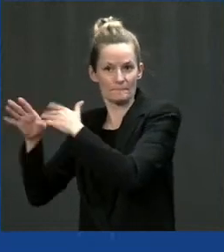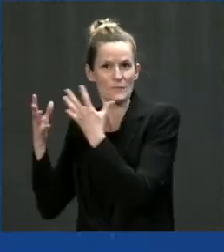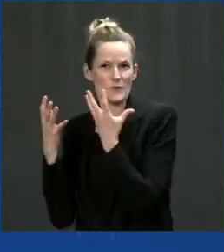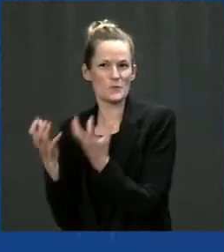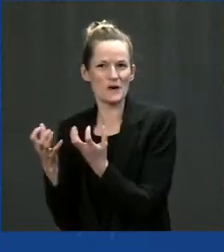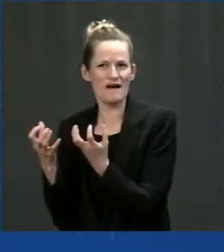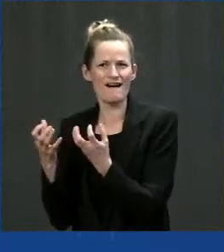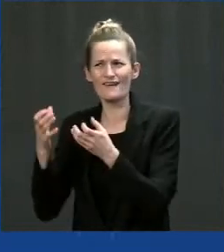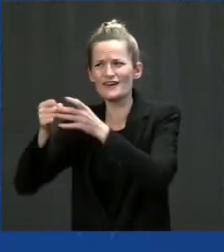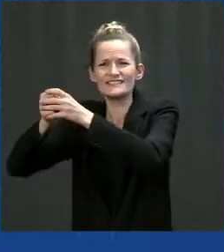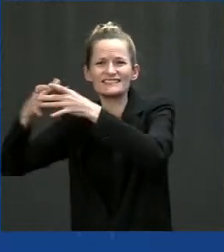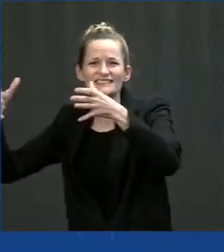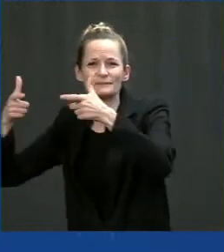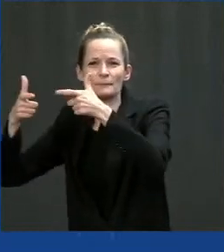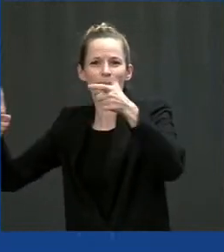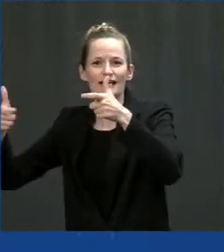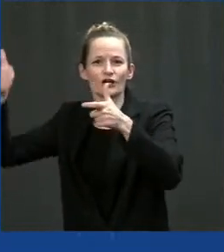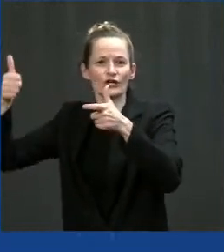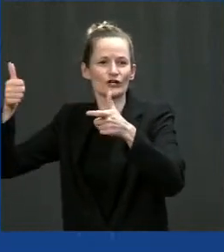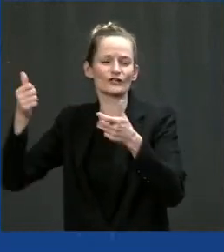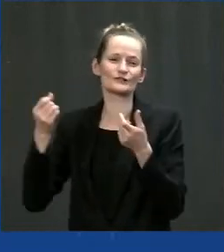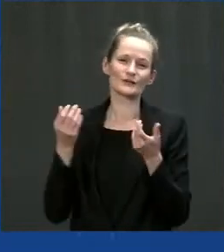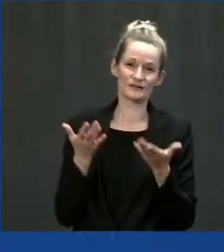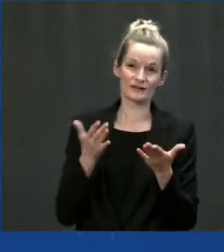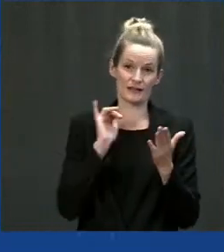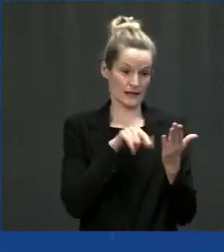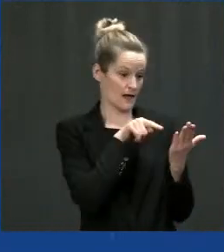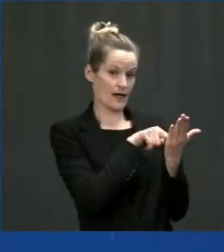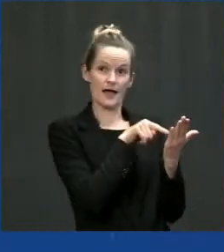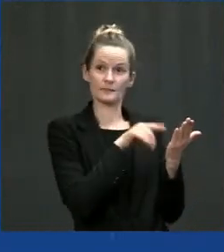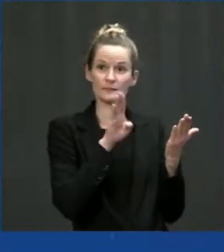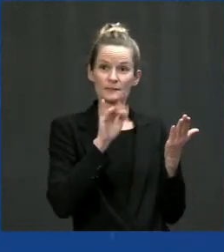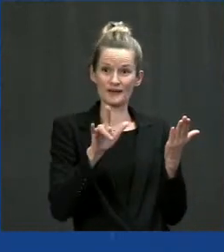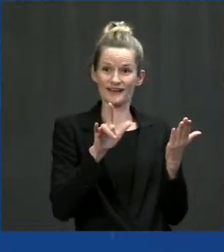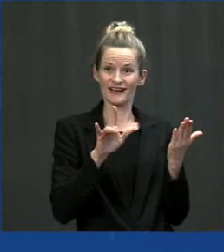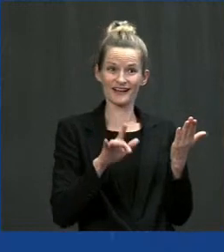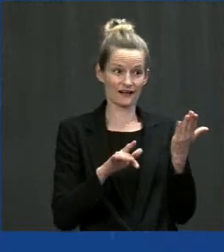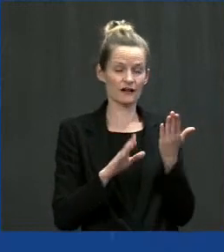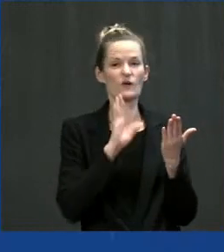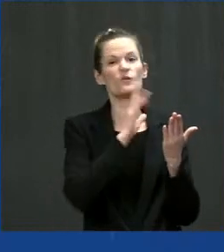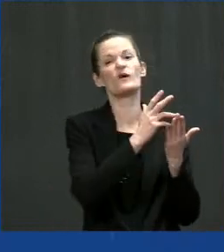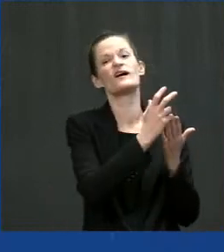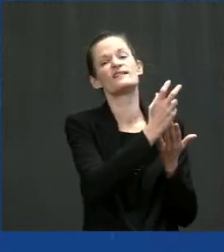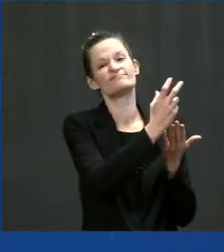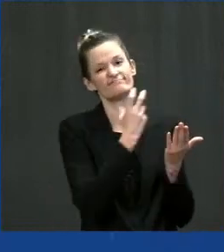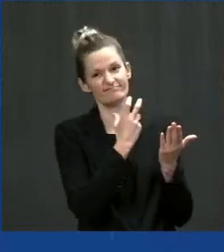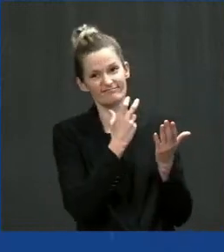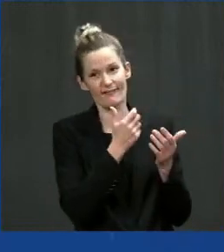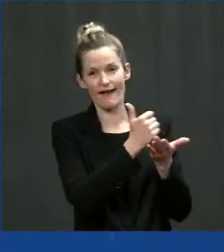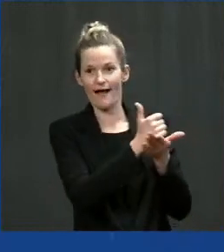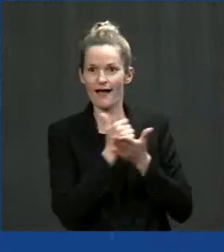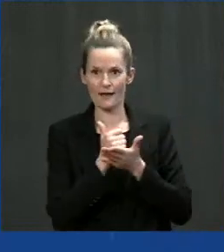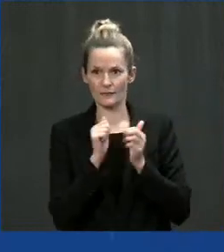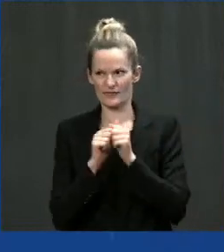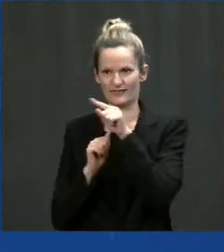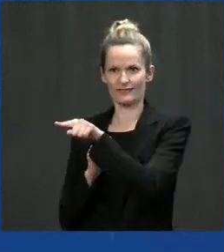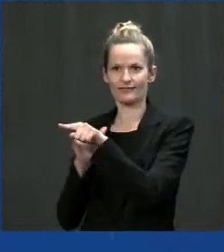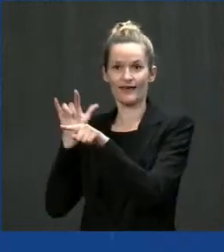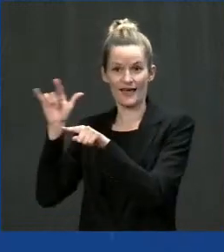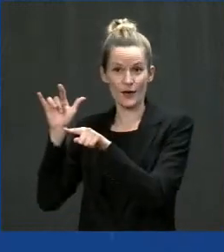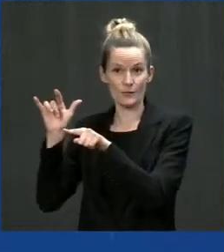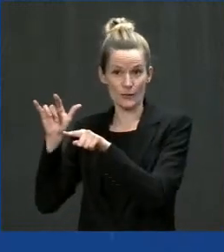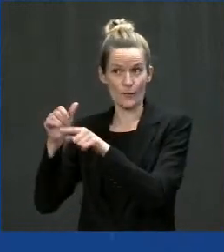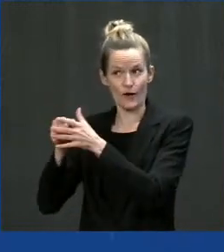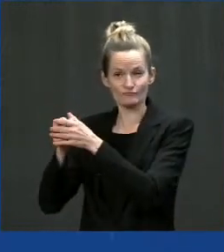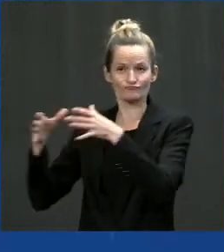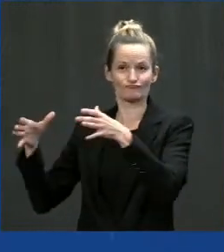our airport expansion as well. And with the changing climate and drought